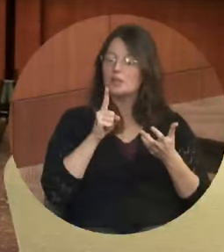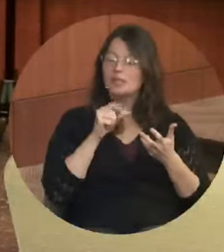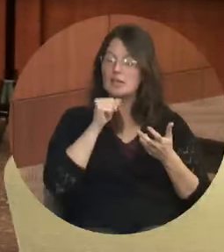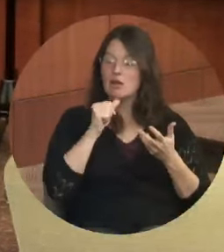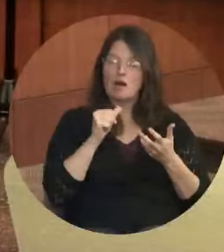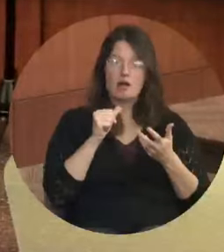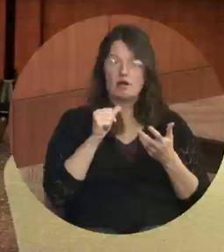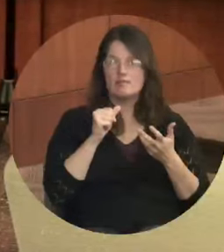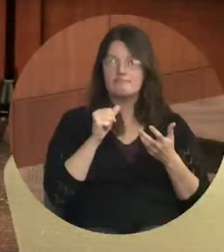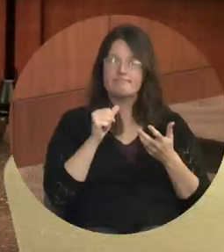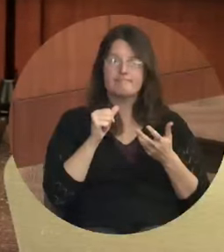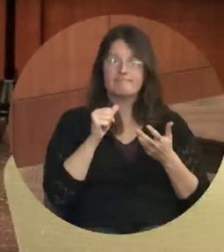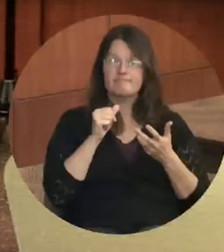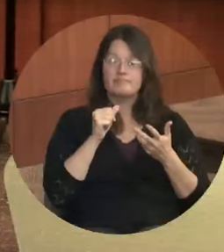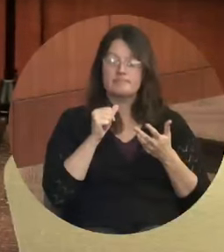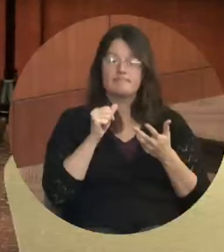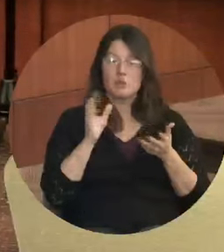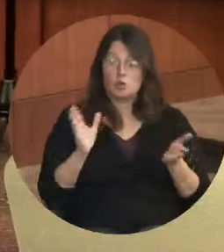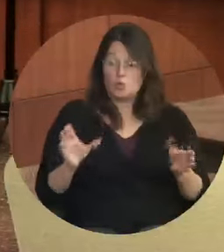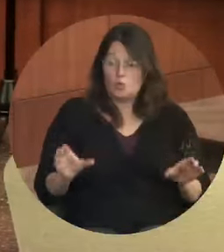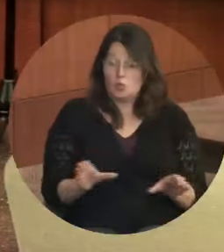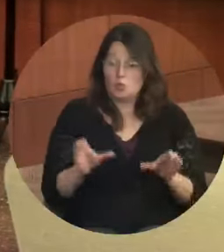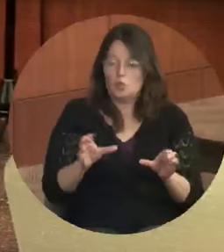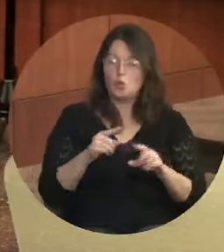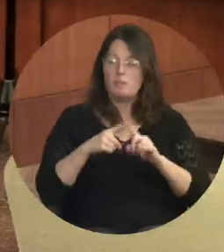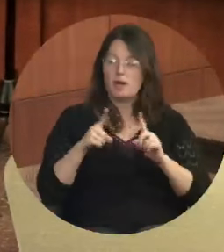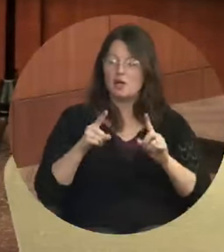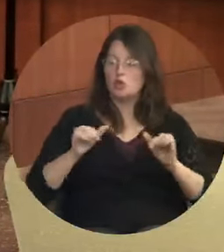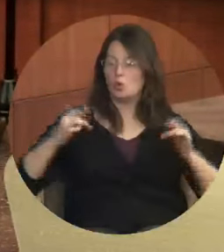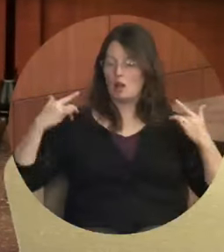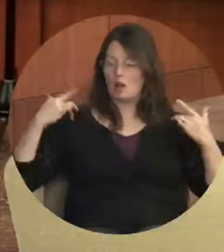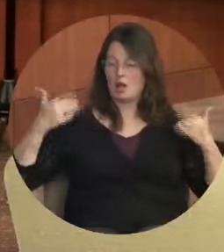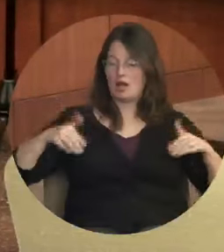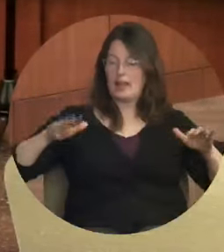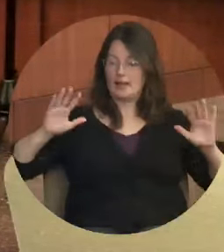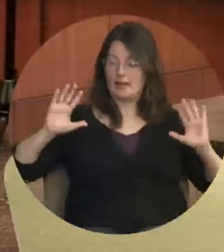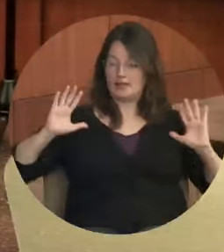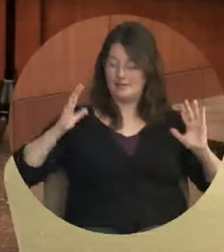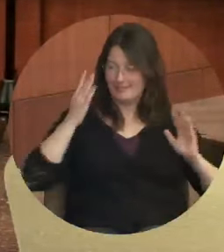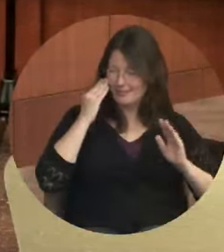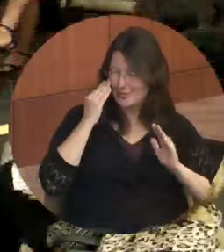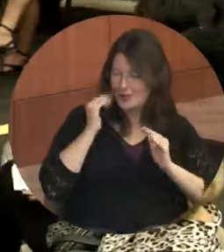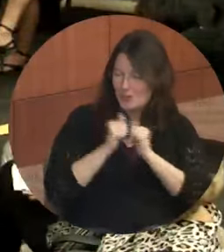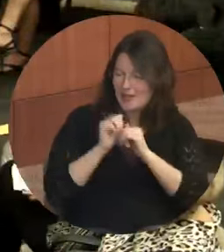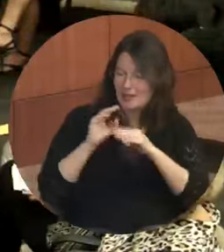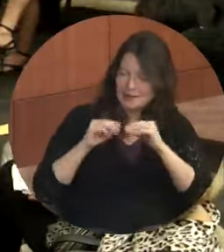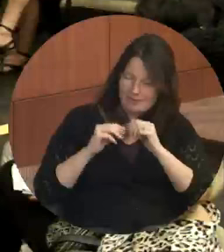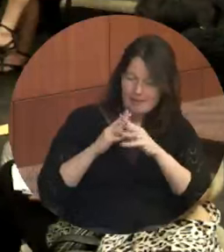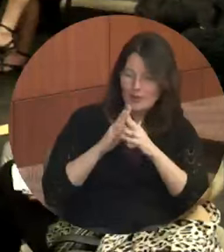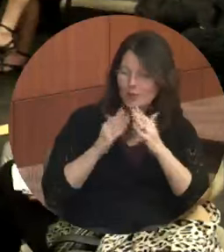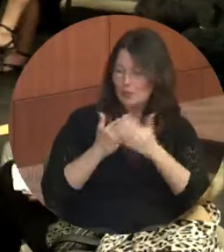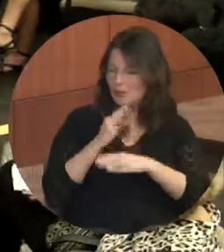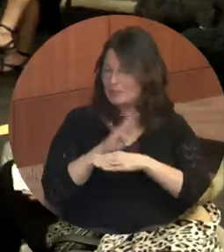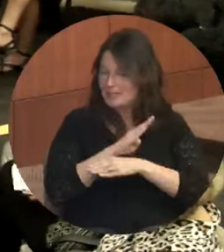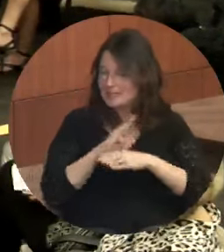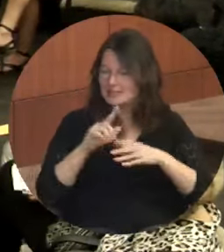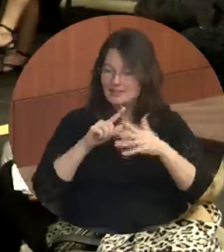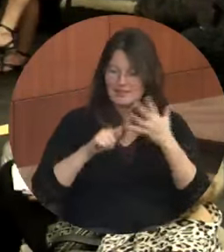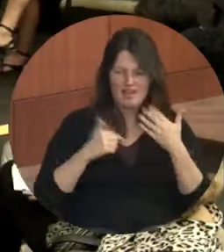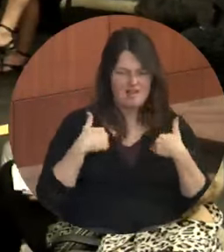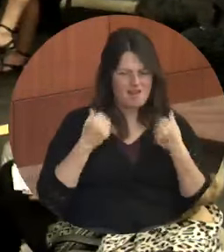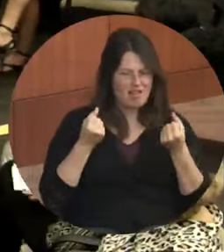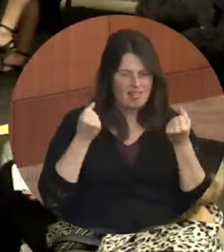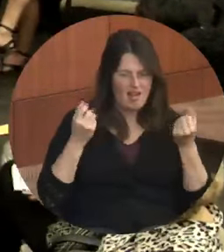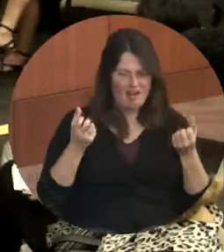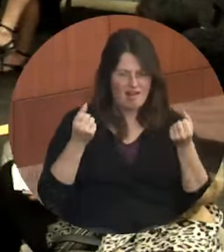businesses. So we have a lot of ordinances, you might say, a lot of red tape, both from the federal government, a lot from the federal